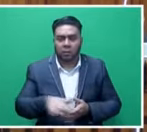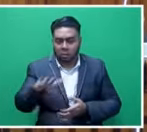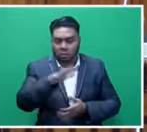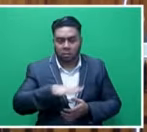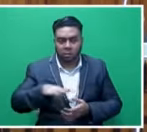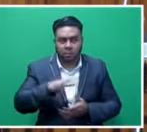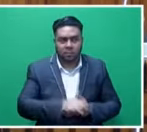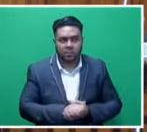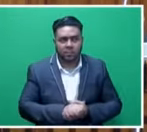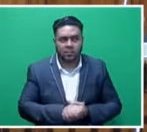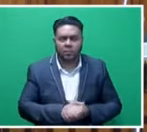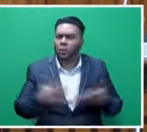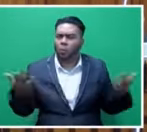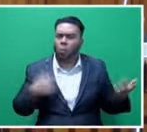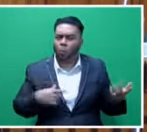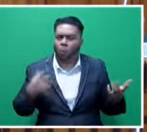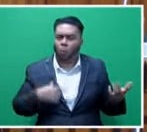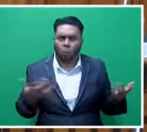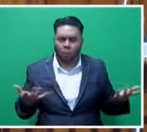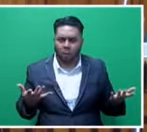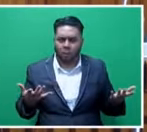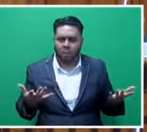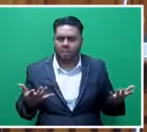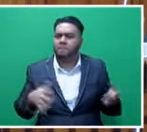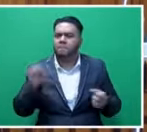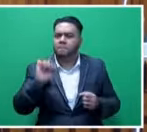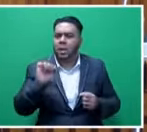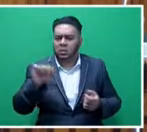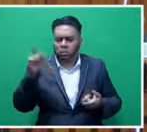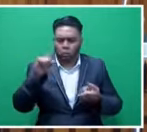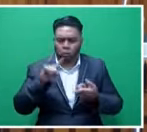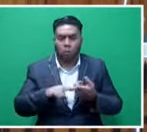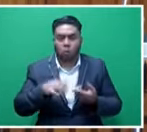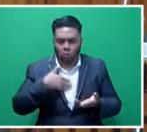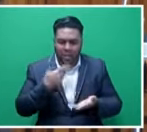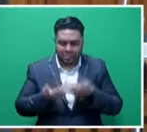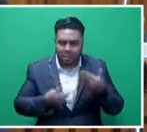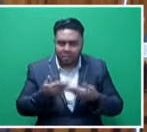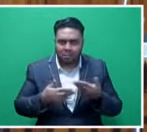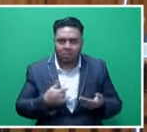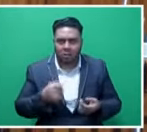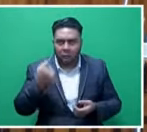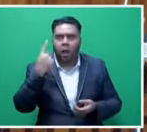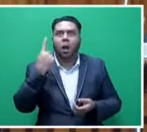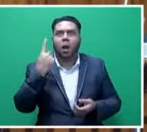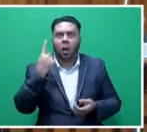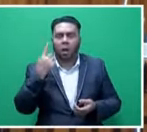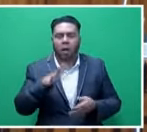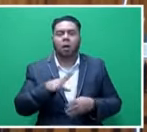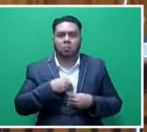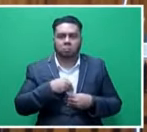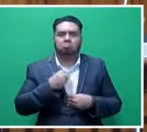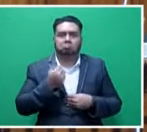asked actually say, why is that, why has the bus fare allowance been reduced? We explained to them why. And they actually understood more than you, Honorable